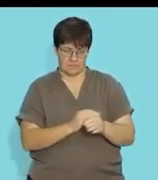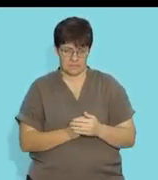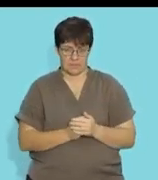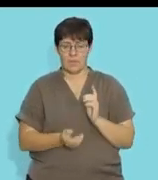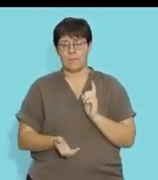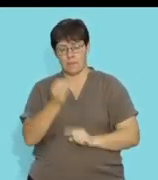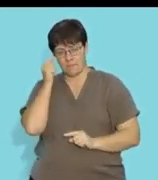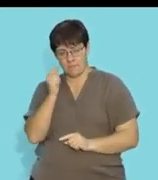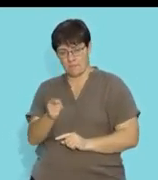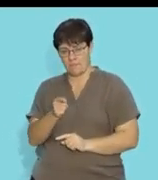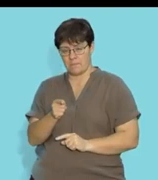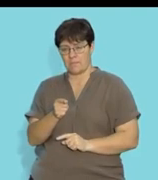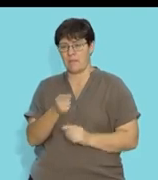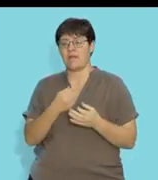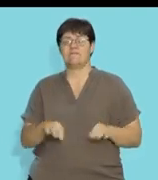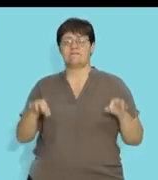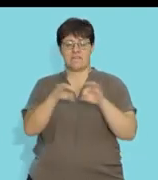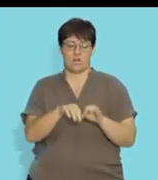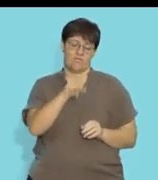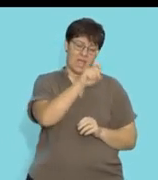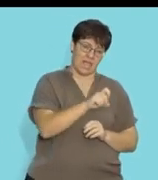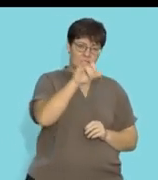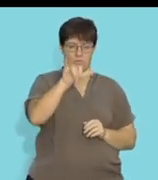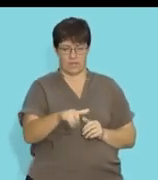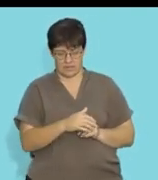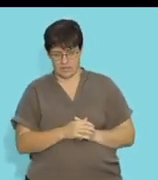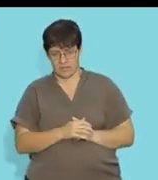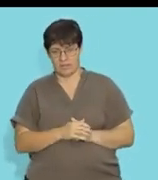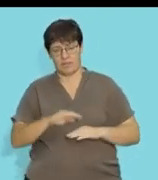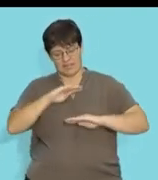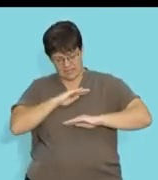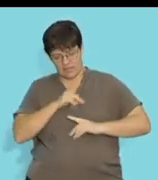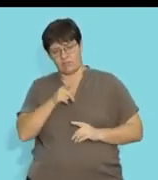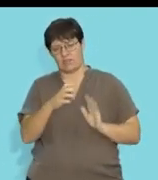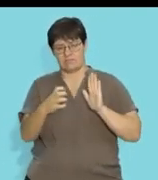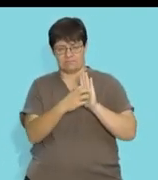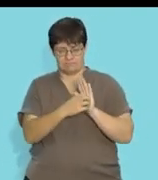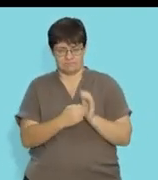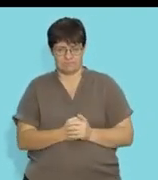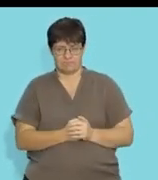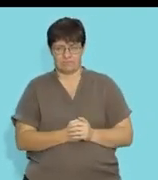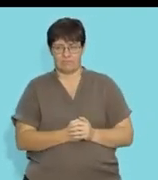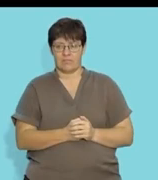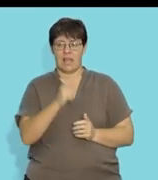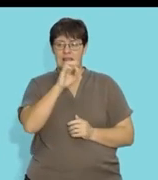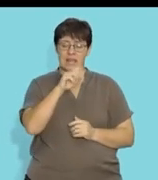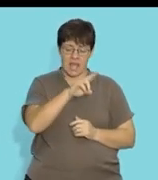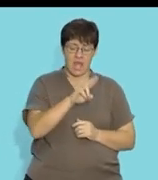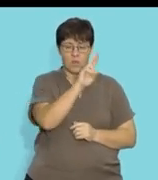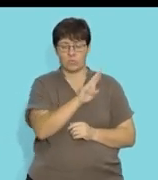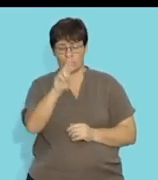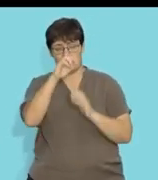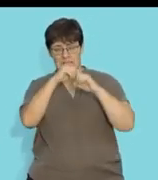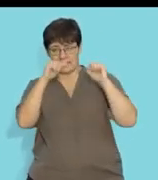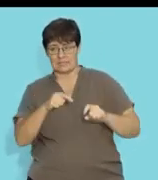simultaneously and you will get the values that satisfy them in that particular way. And then a linear